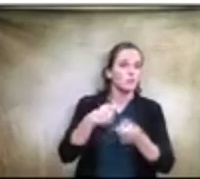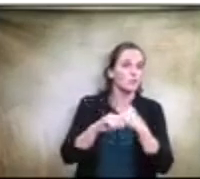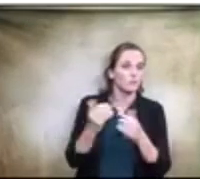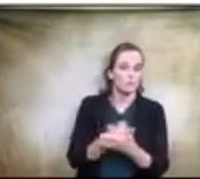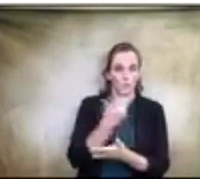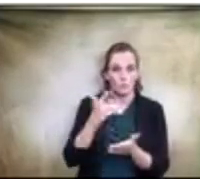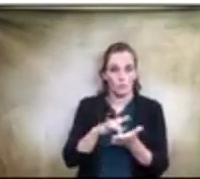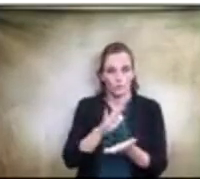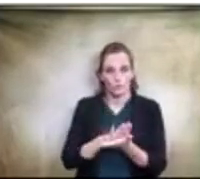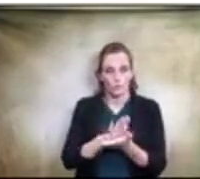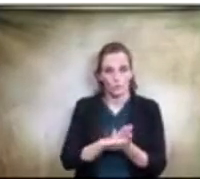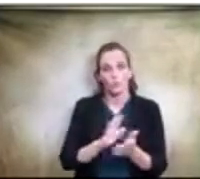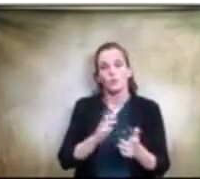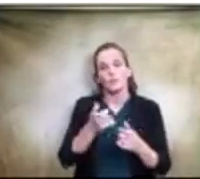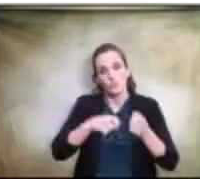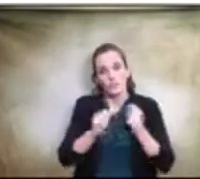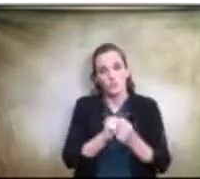-8 campus in bond.